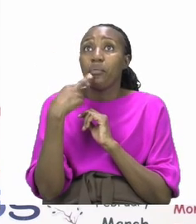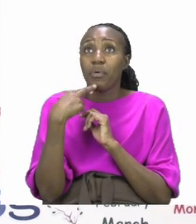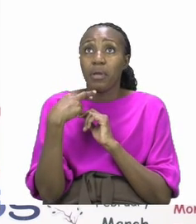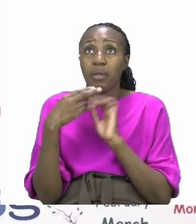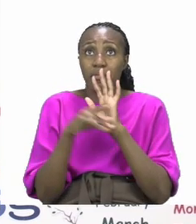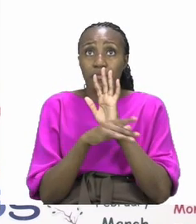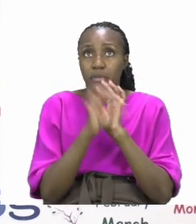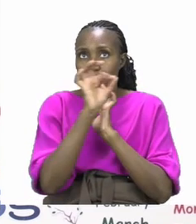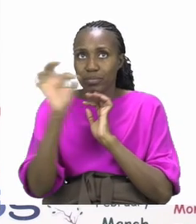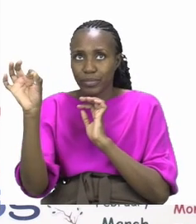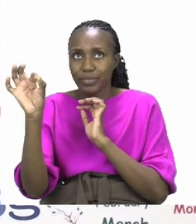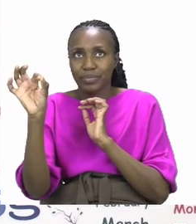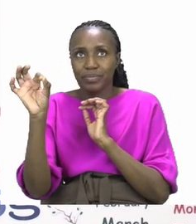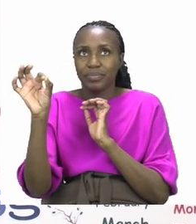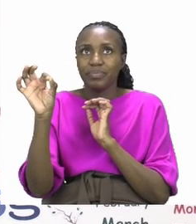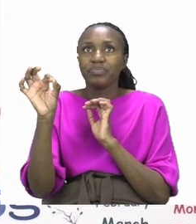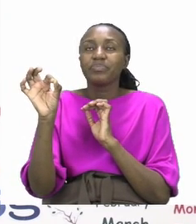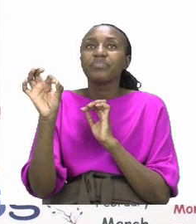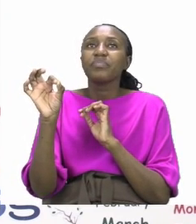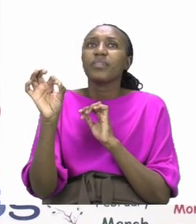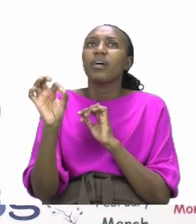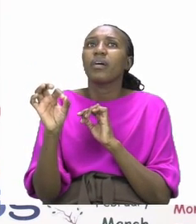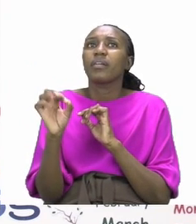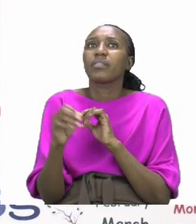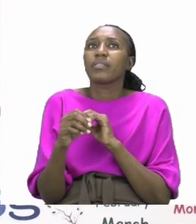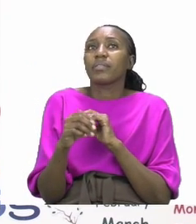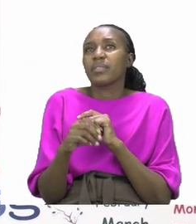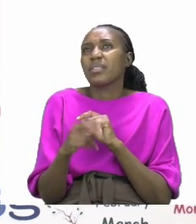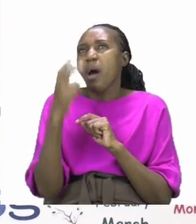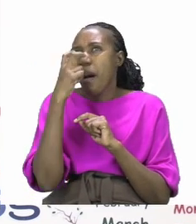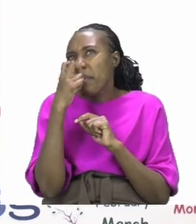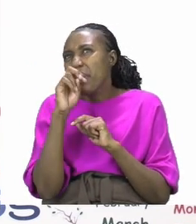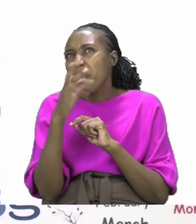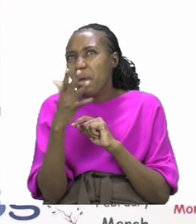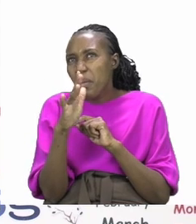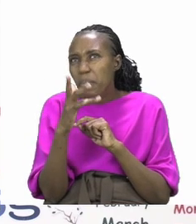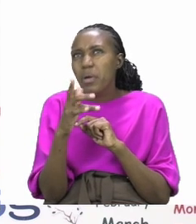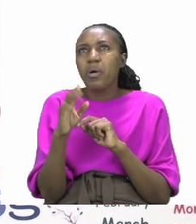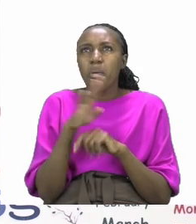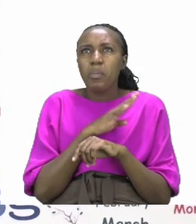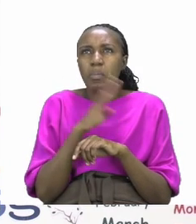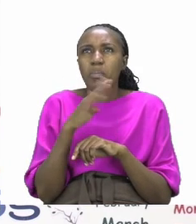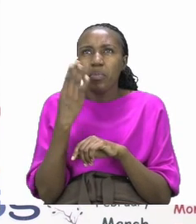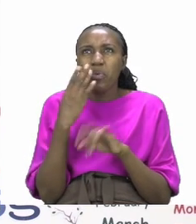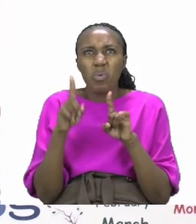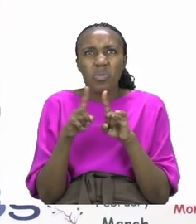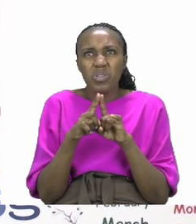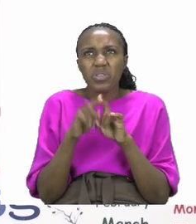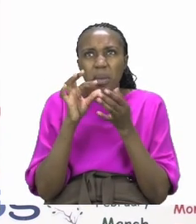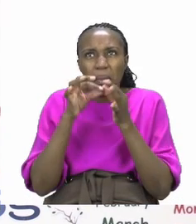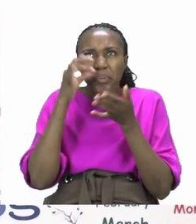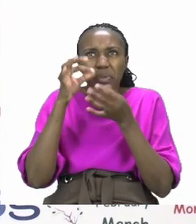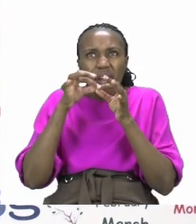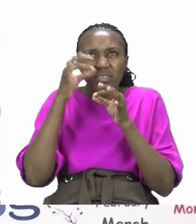the second friend, the one below. And then the blackberry is going to go to the third friend.